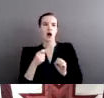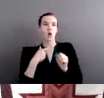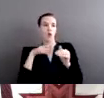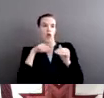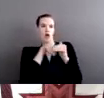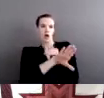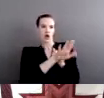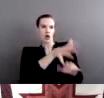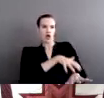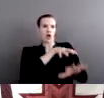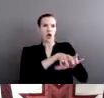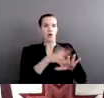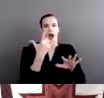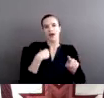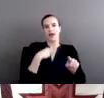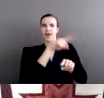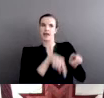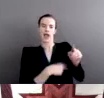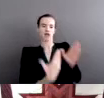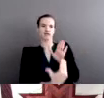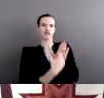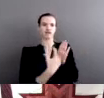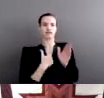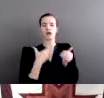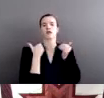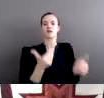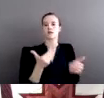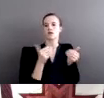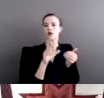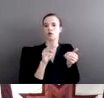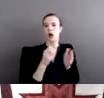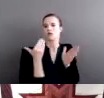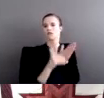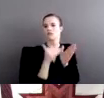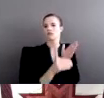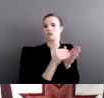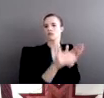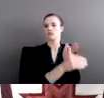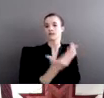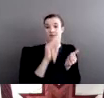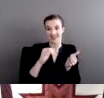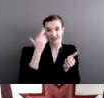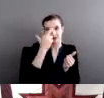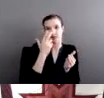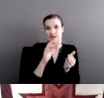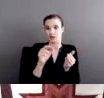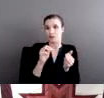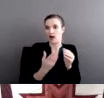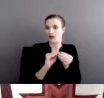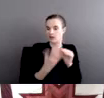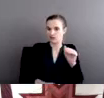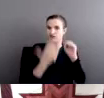location where they could get away with a crime. Now, keep in mind, again, it's not a literal